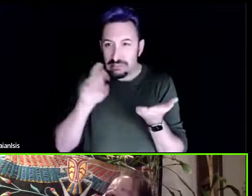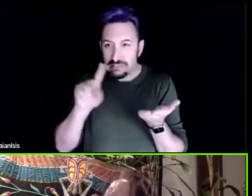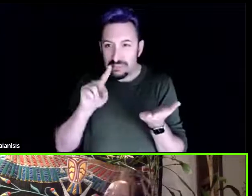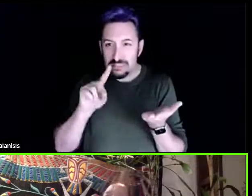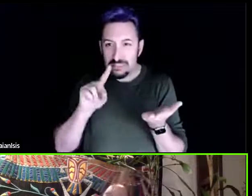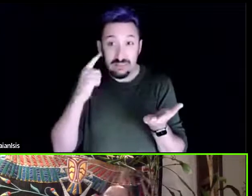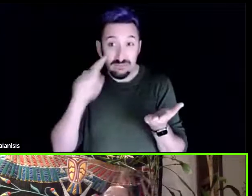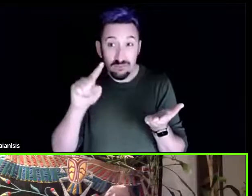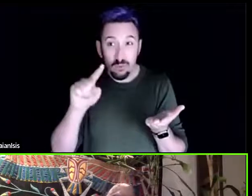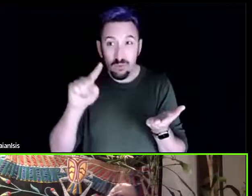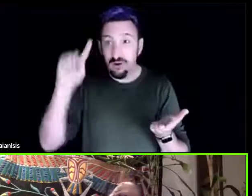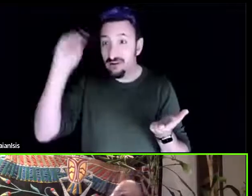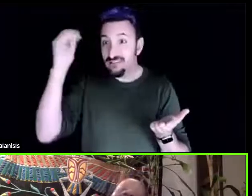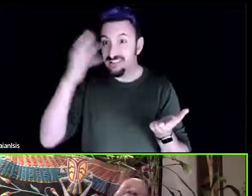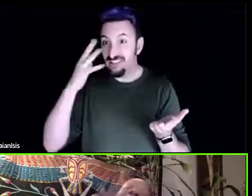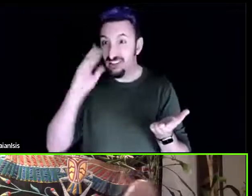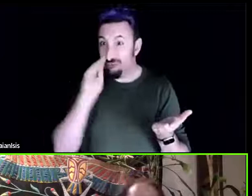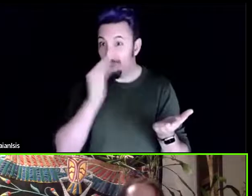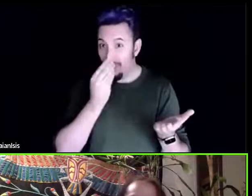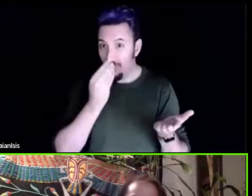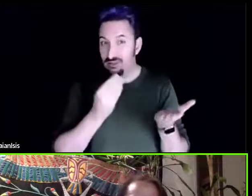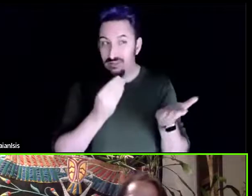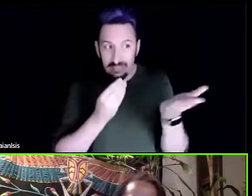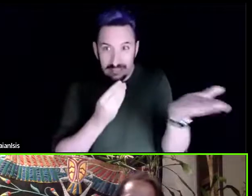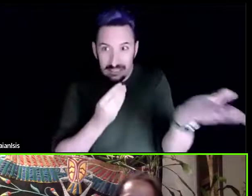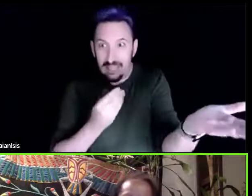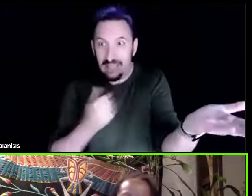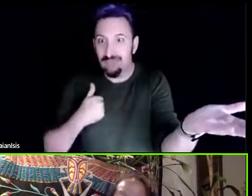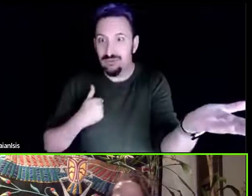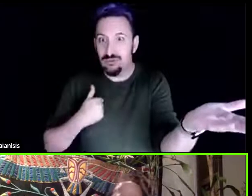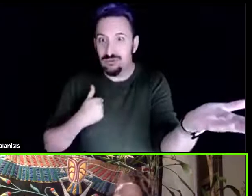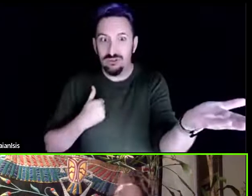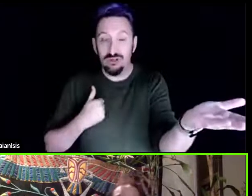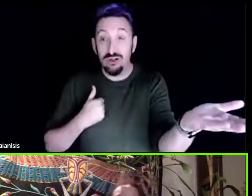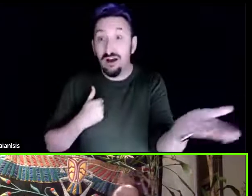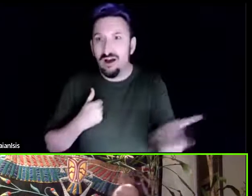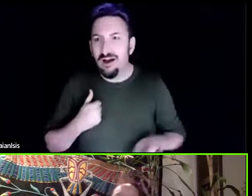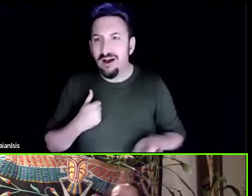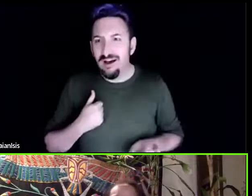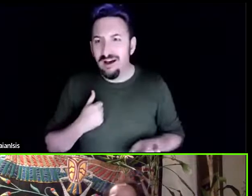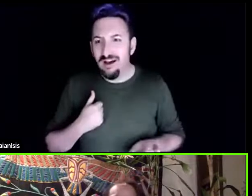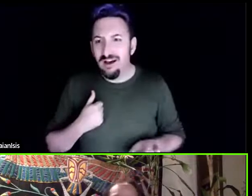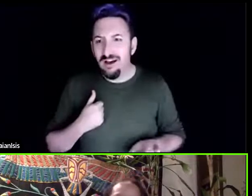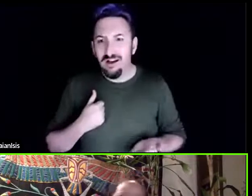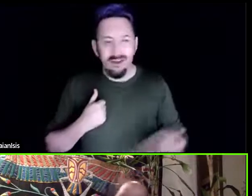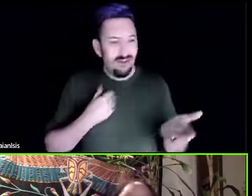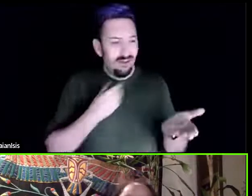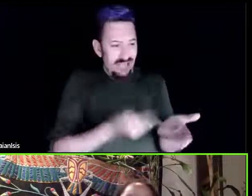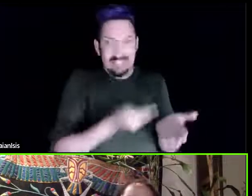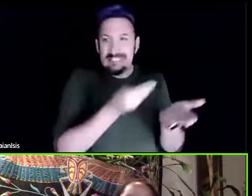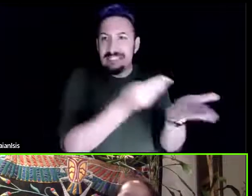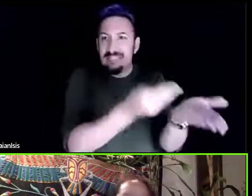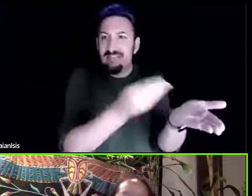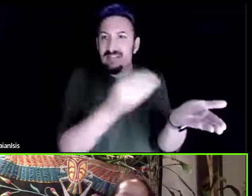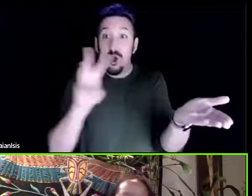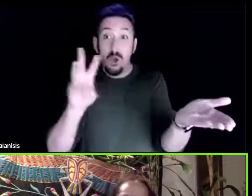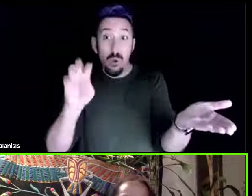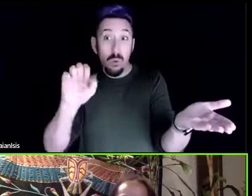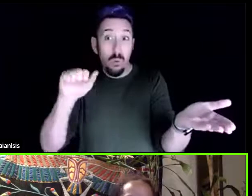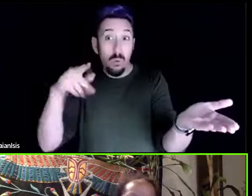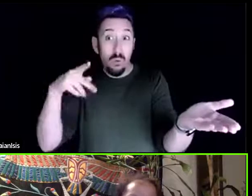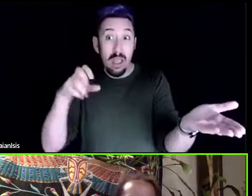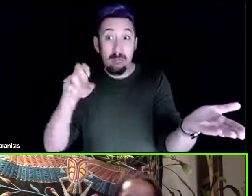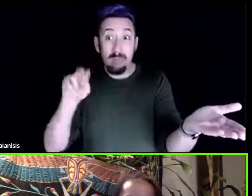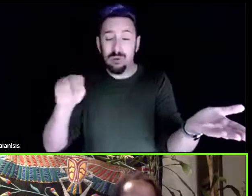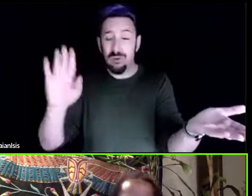and first of all just to be giving seeds as you know a weapon is enough but then to tell them that you know i hope